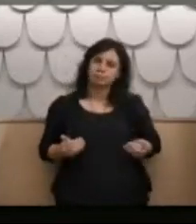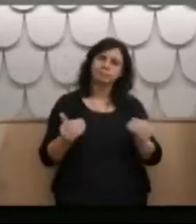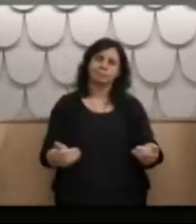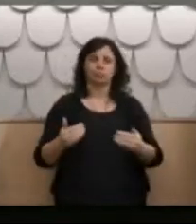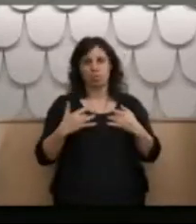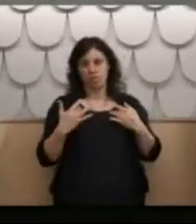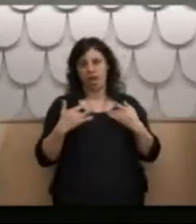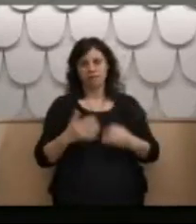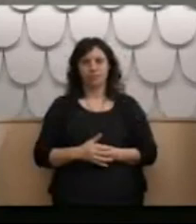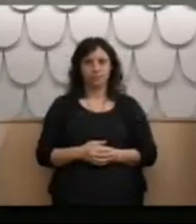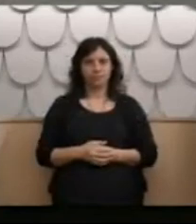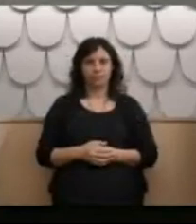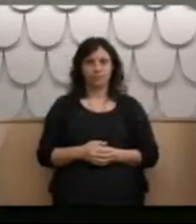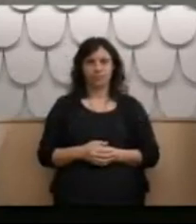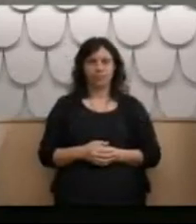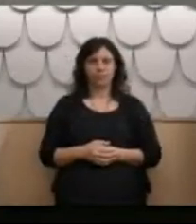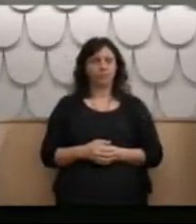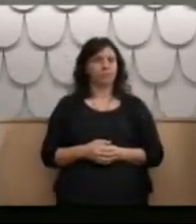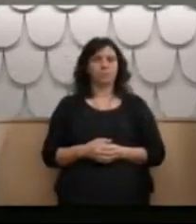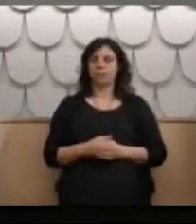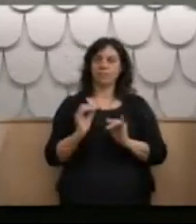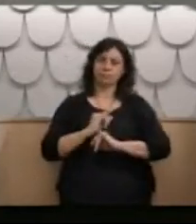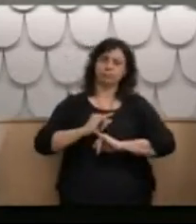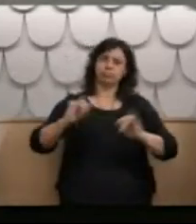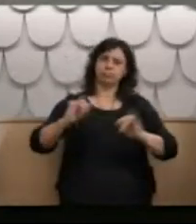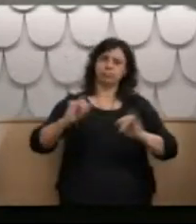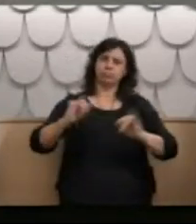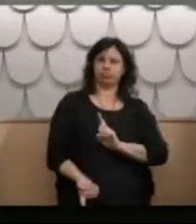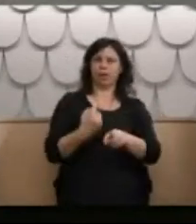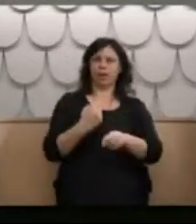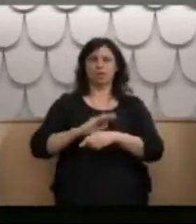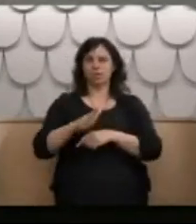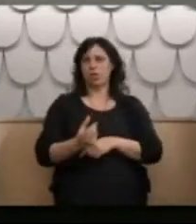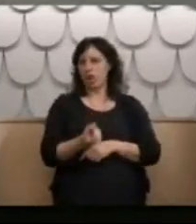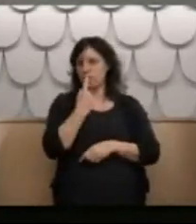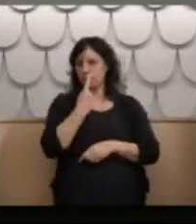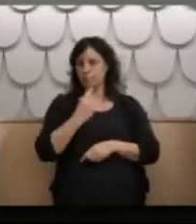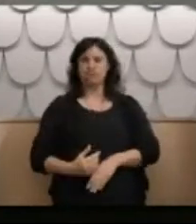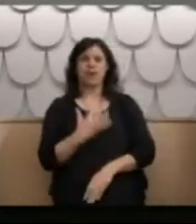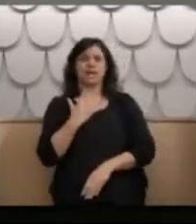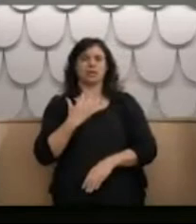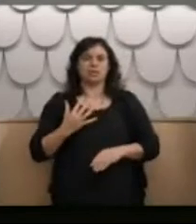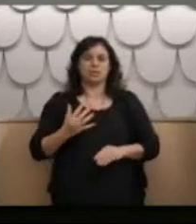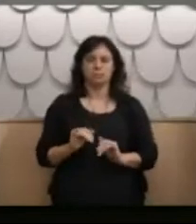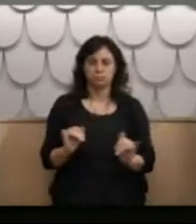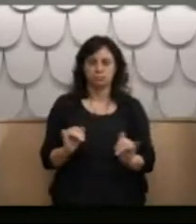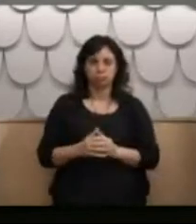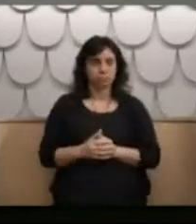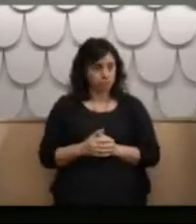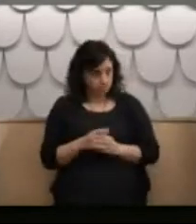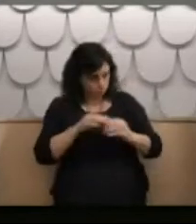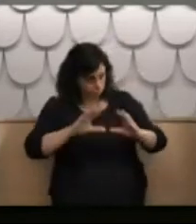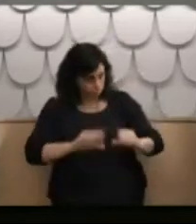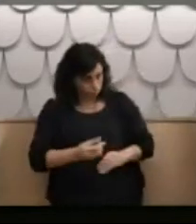I had a severe allergic reaction to the Arapax. So did you stop taking it? I was – yeah, well, I